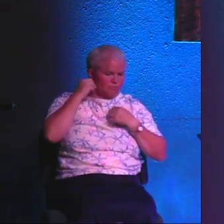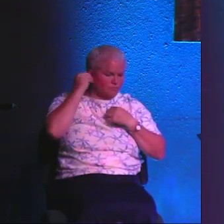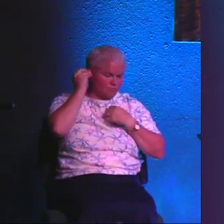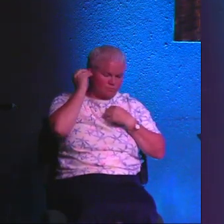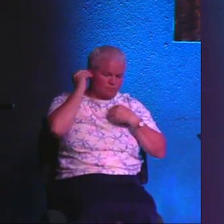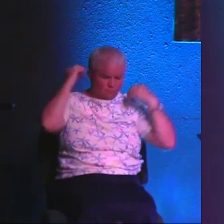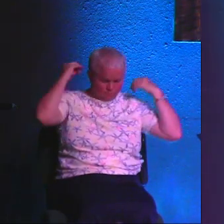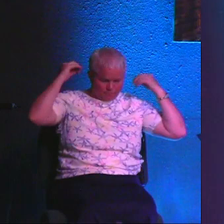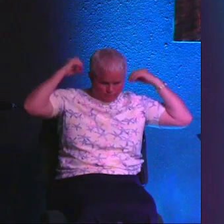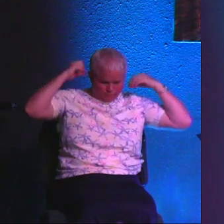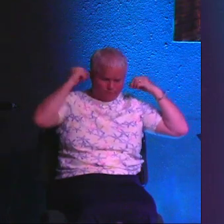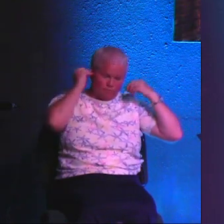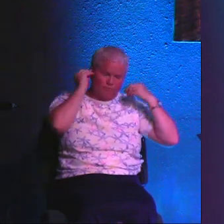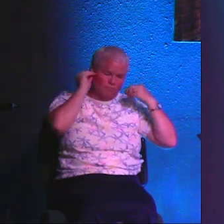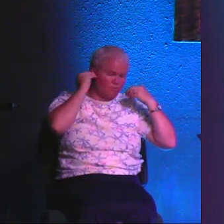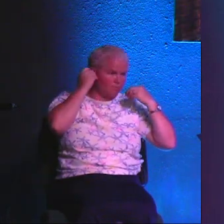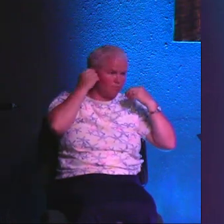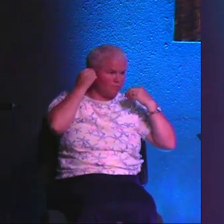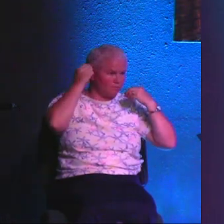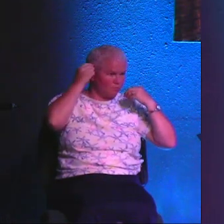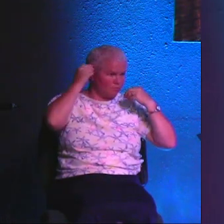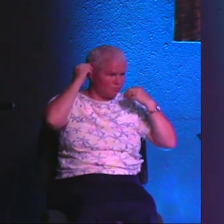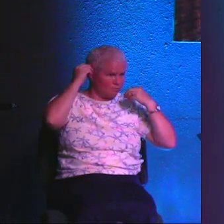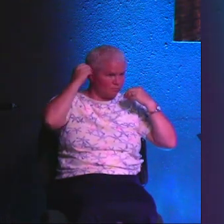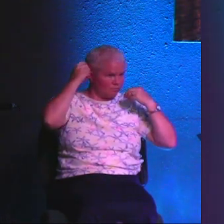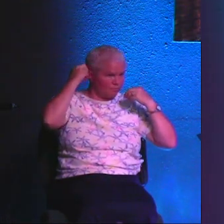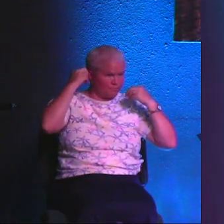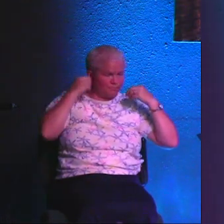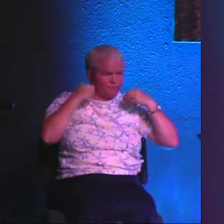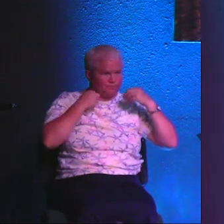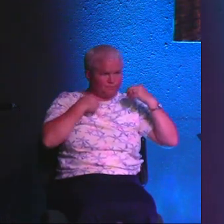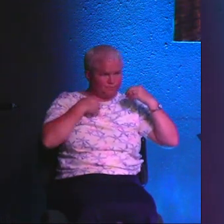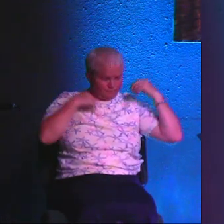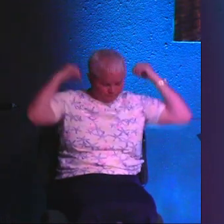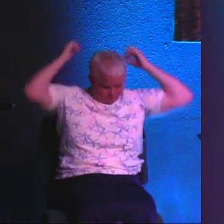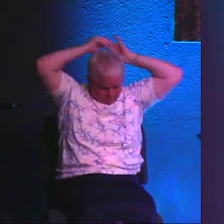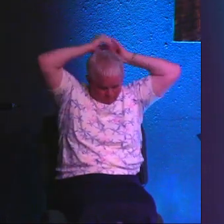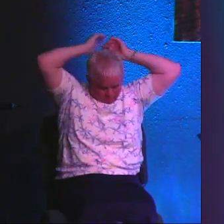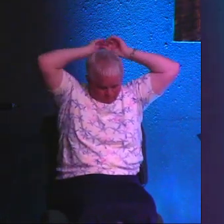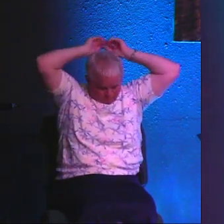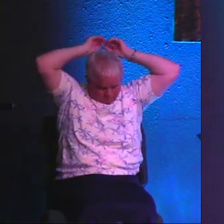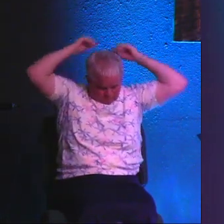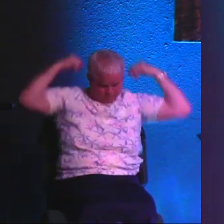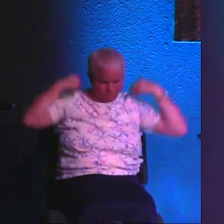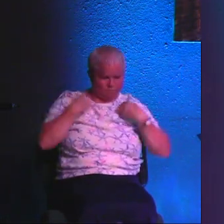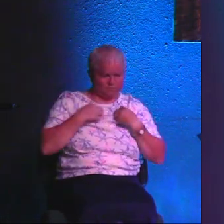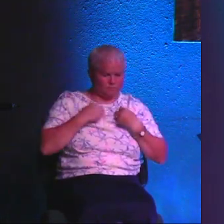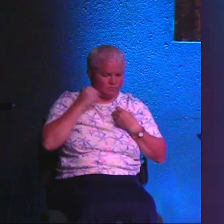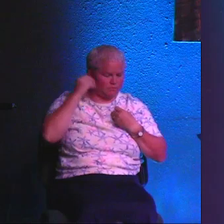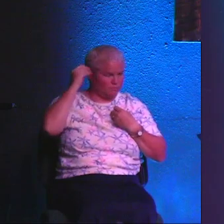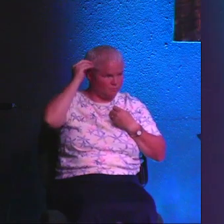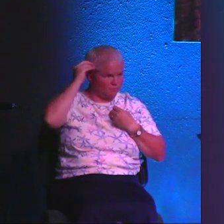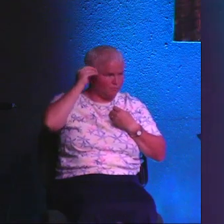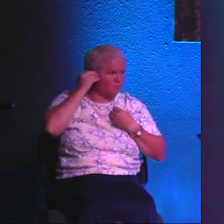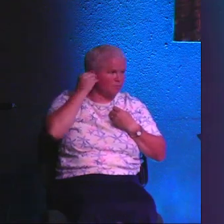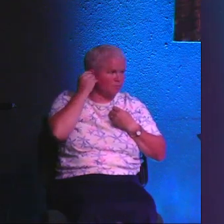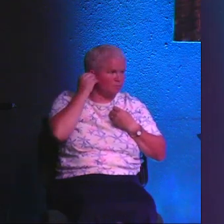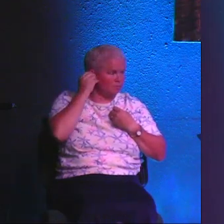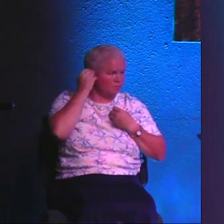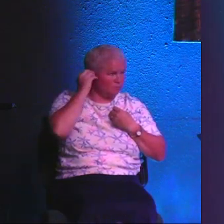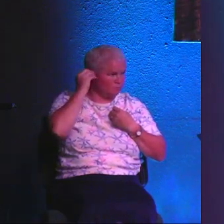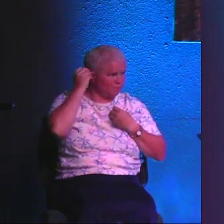Jesus is the Lord of all creation and thus He and only He is head over all.